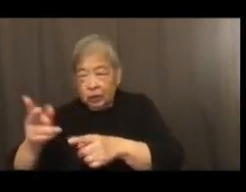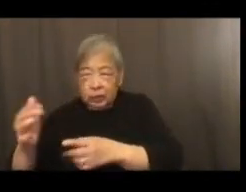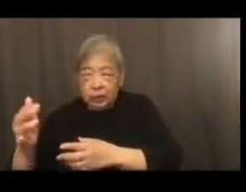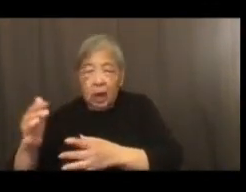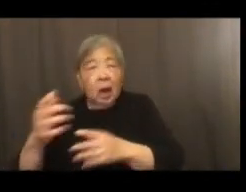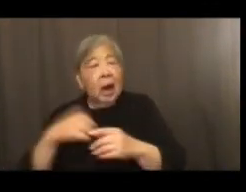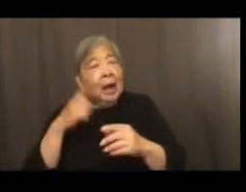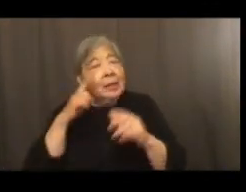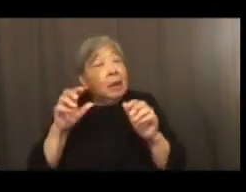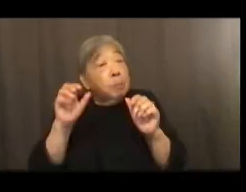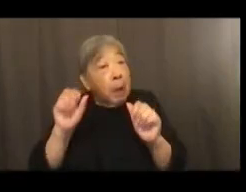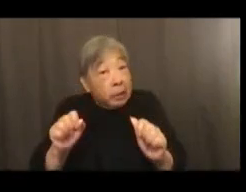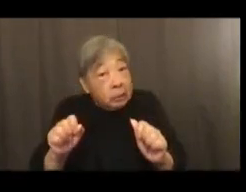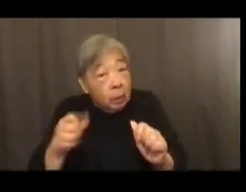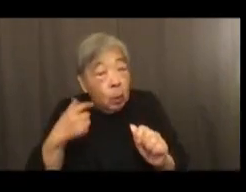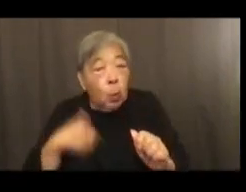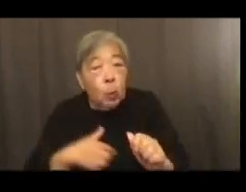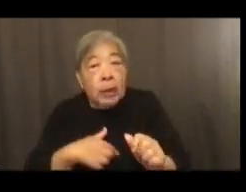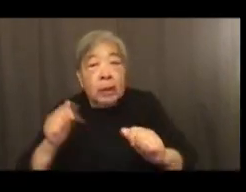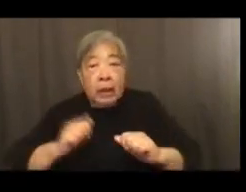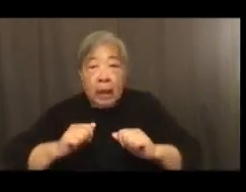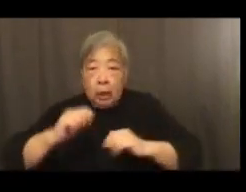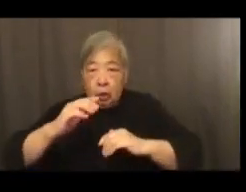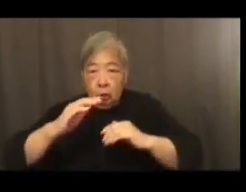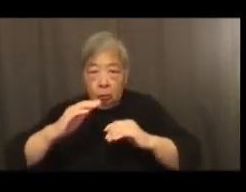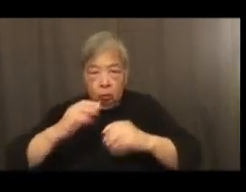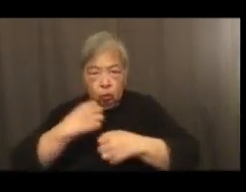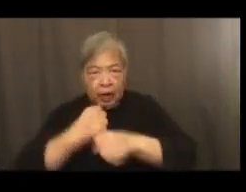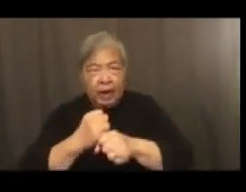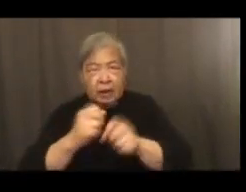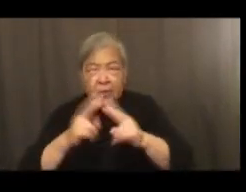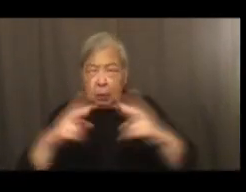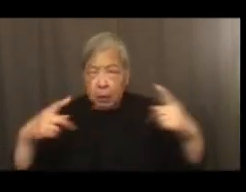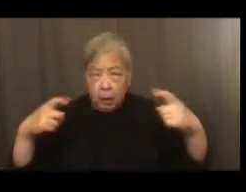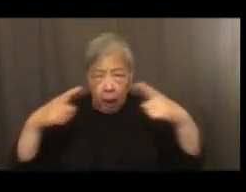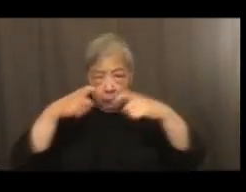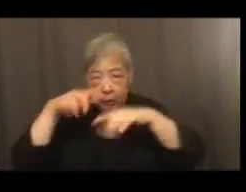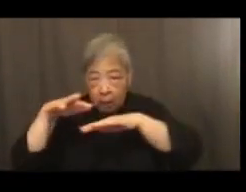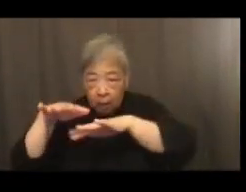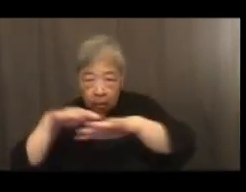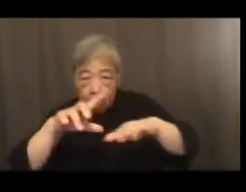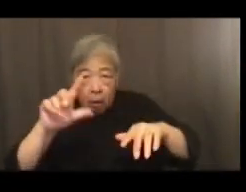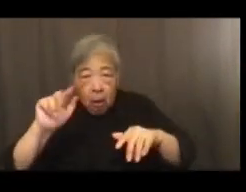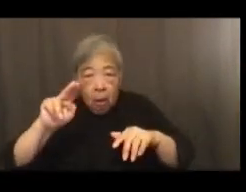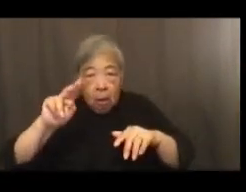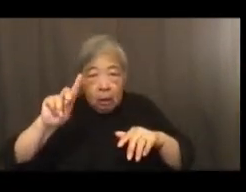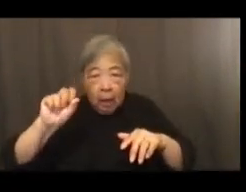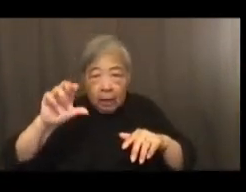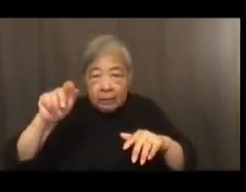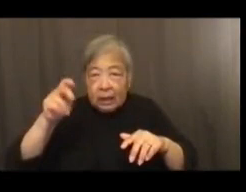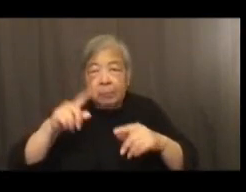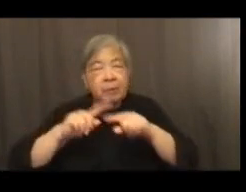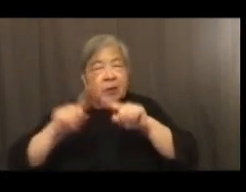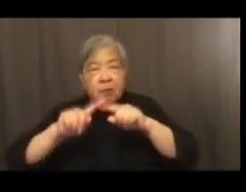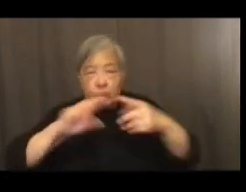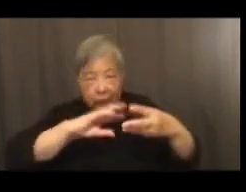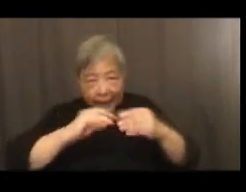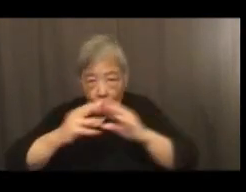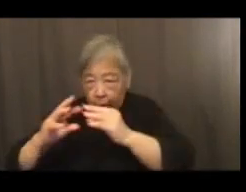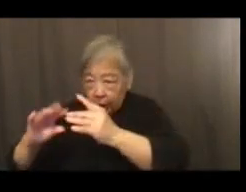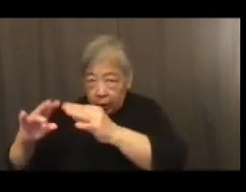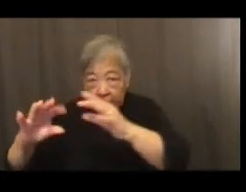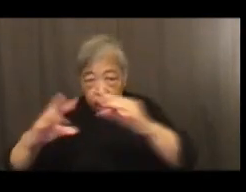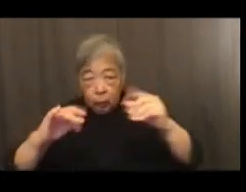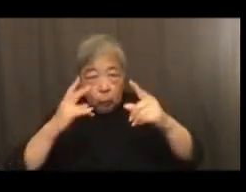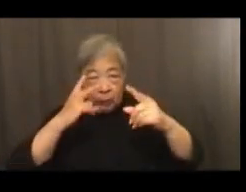possible for us to create a very complicated landscape of interwoven narratives in which we see the intersections, like to one of